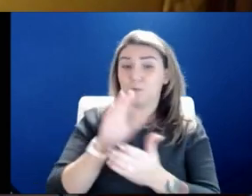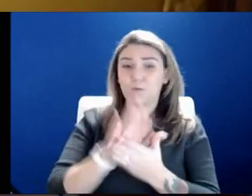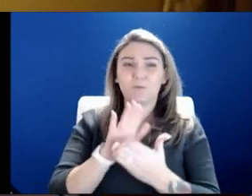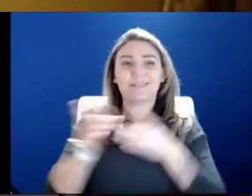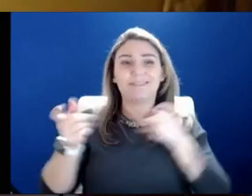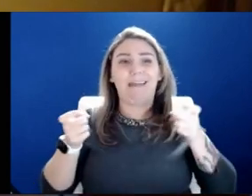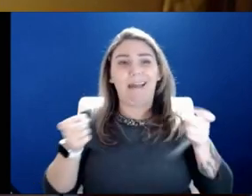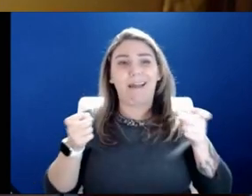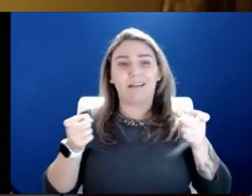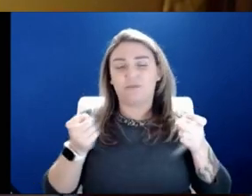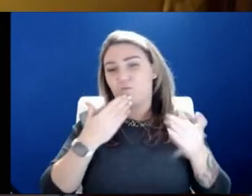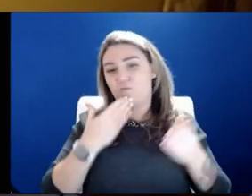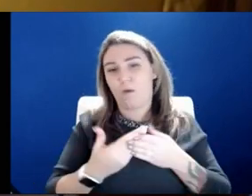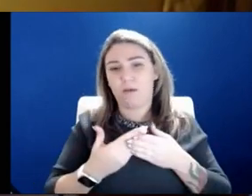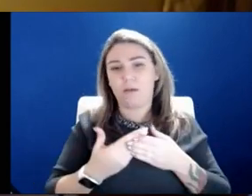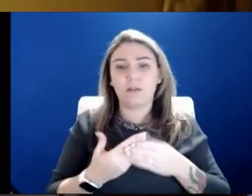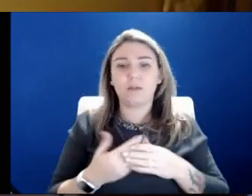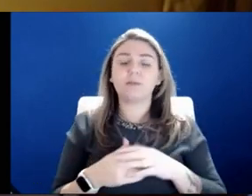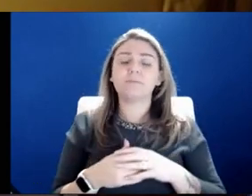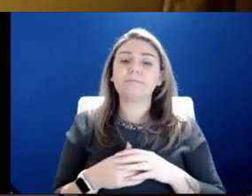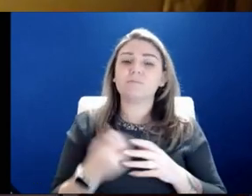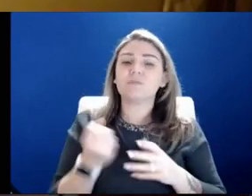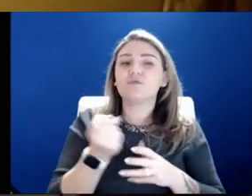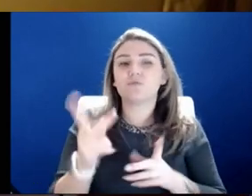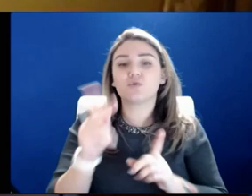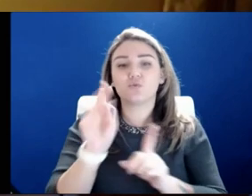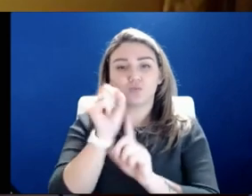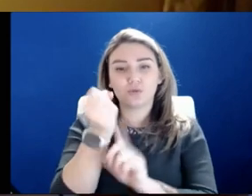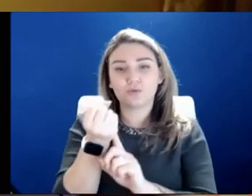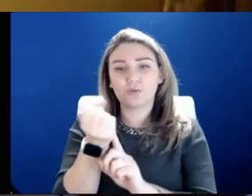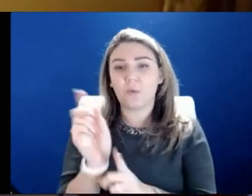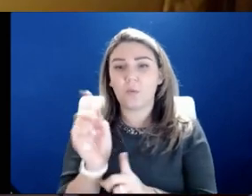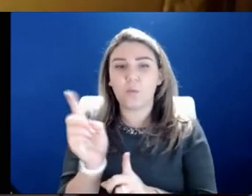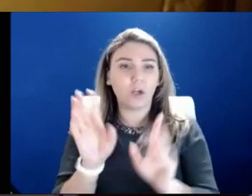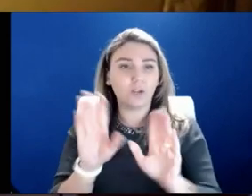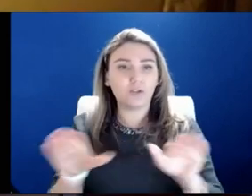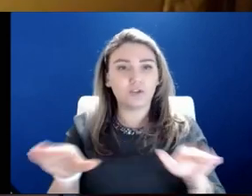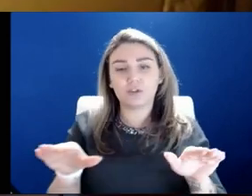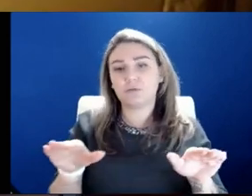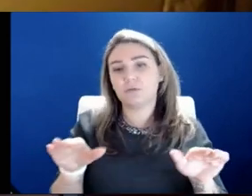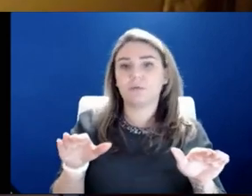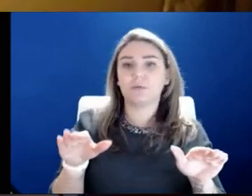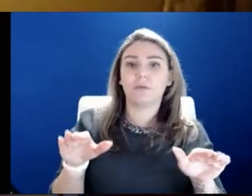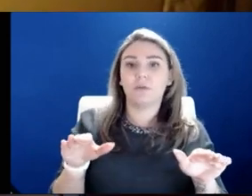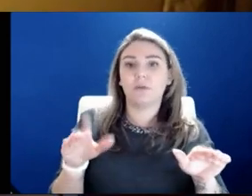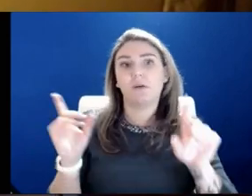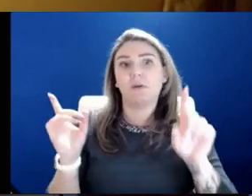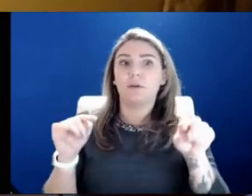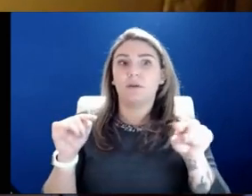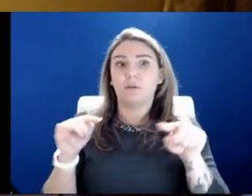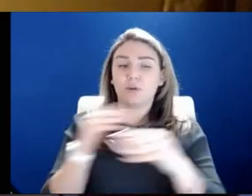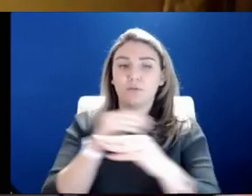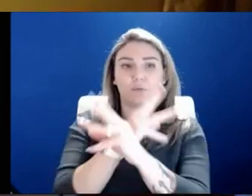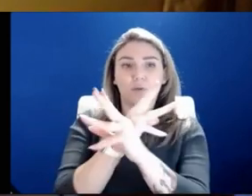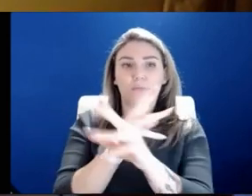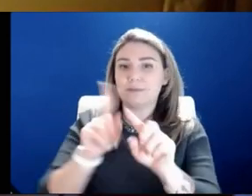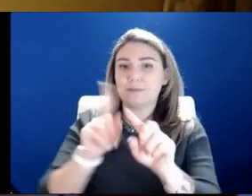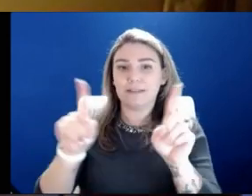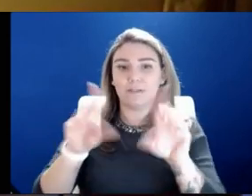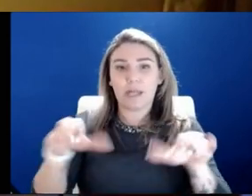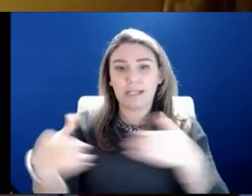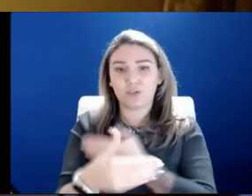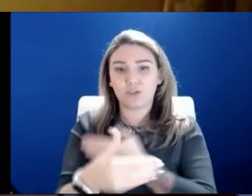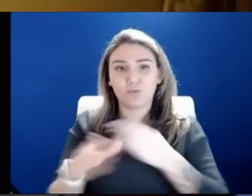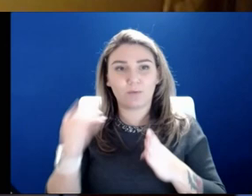that fairly well. I know that there are some situations where children have to go remote in a different classroom if they're not wearing